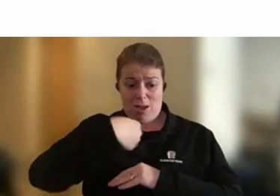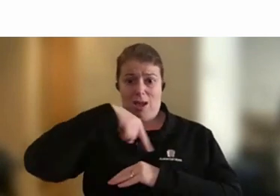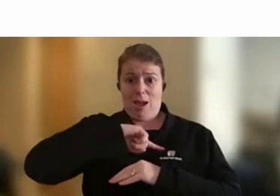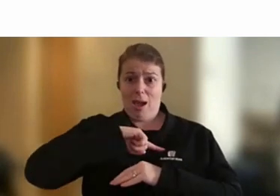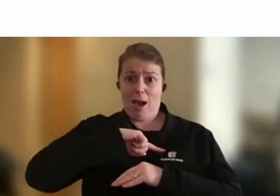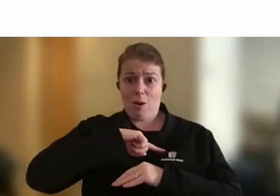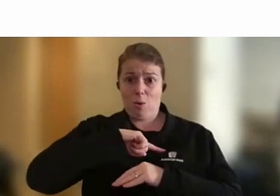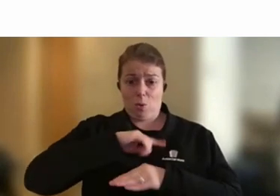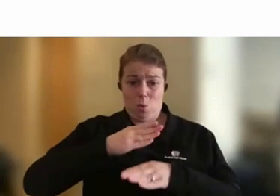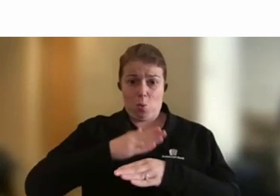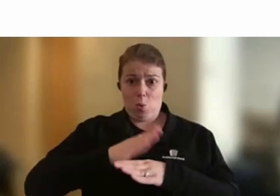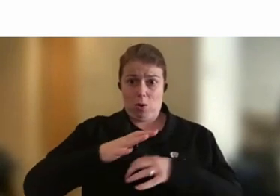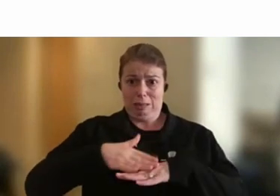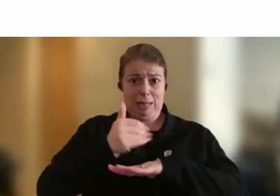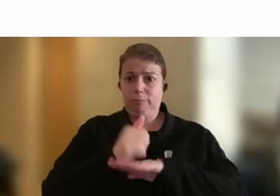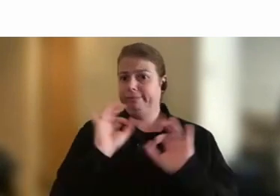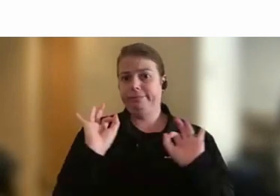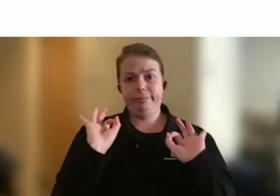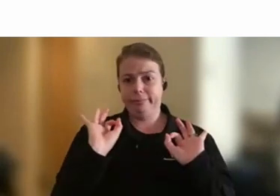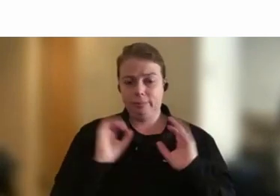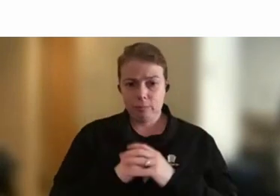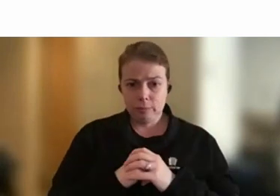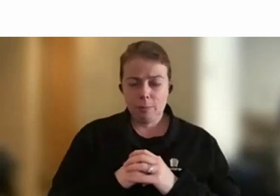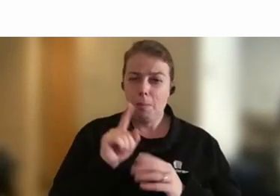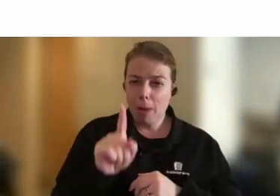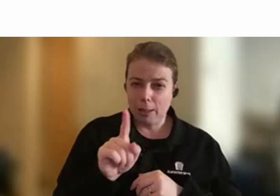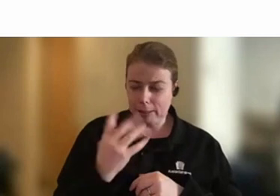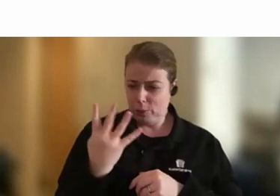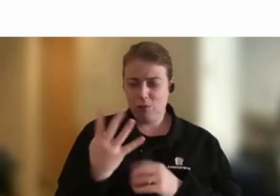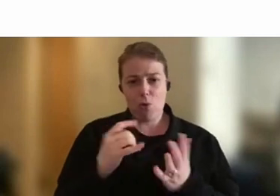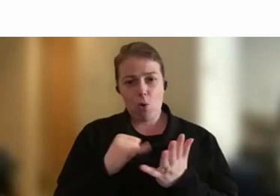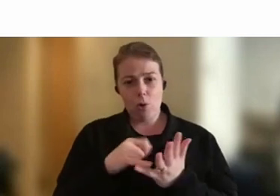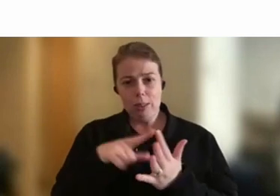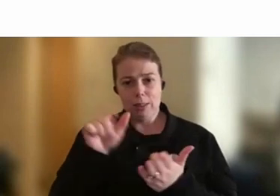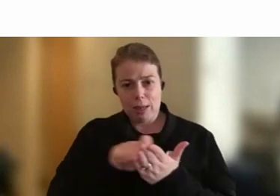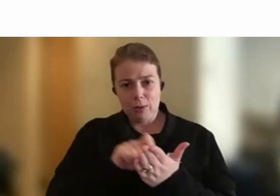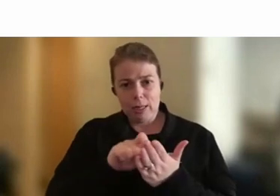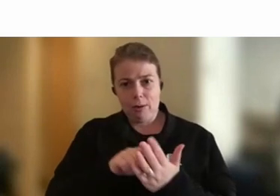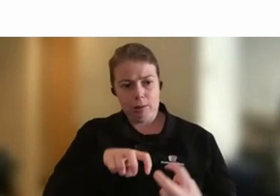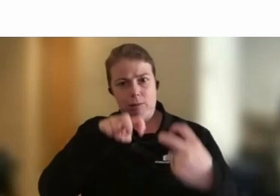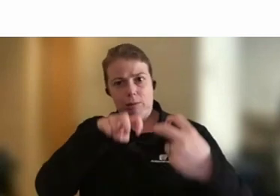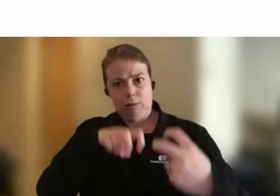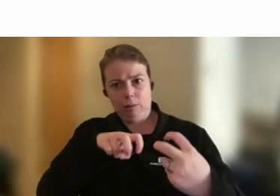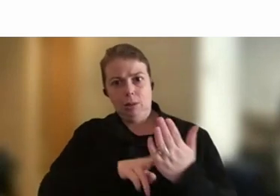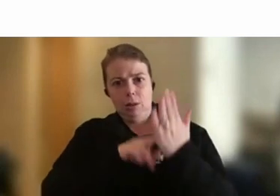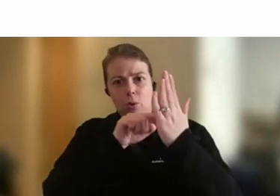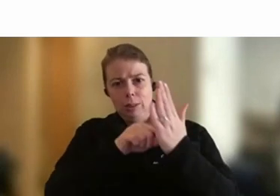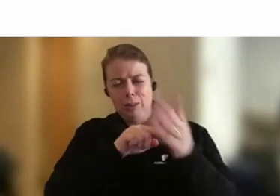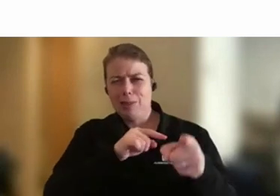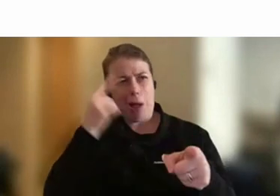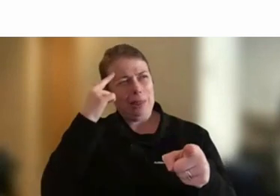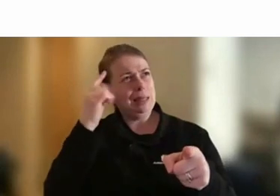But there was something quite extraordinary, I thought, of four secretaries sitting opposite our Northern Territory, I think they're called